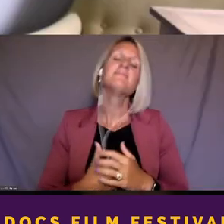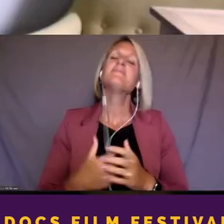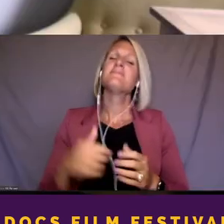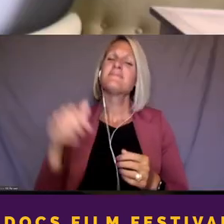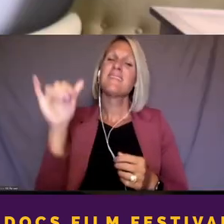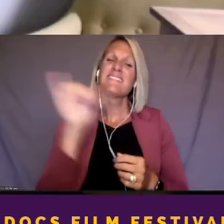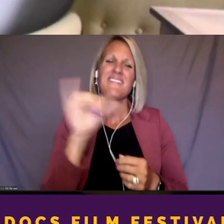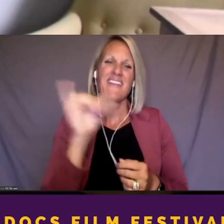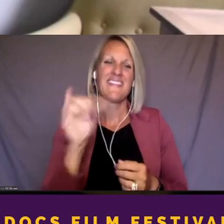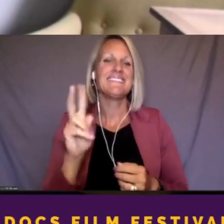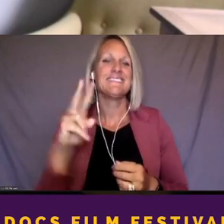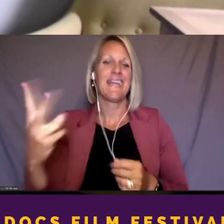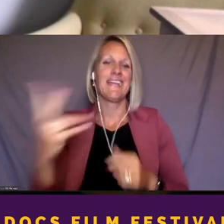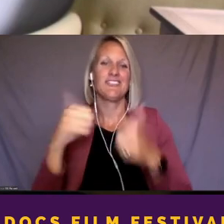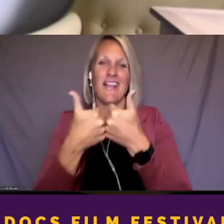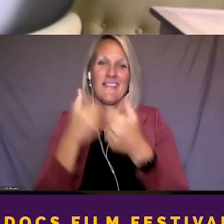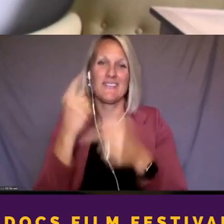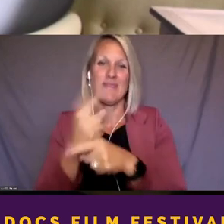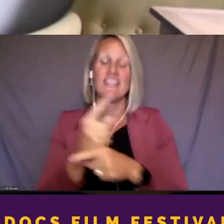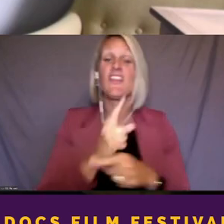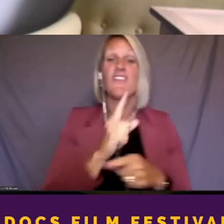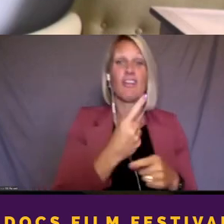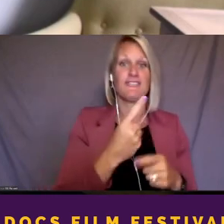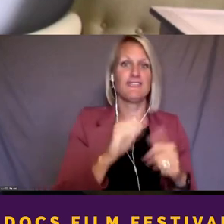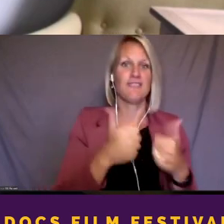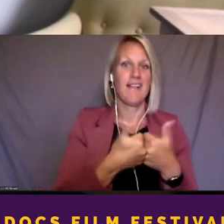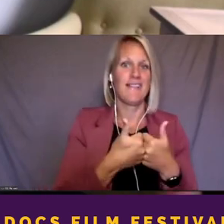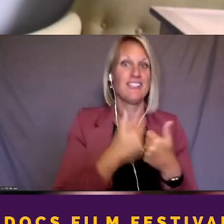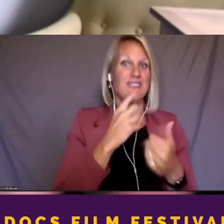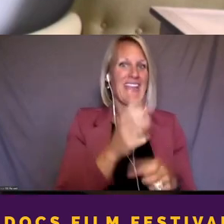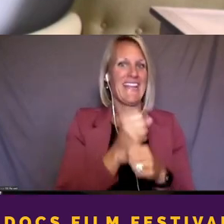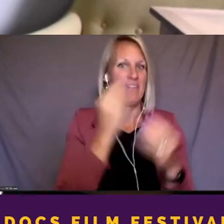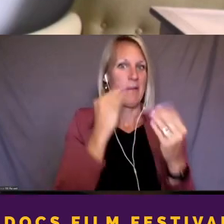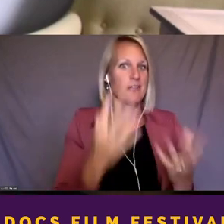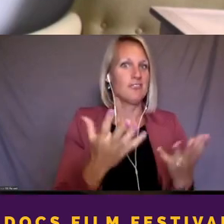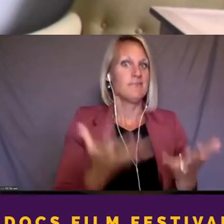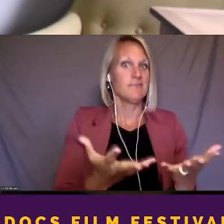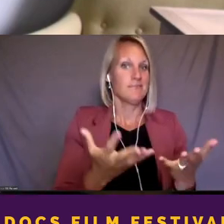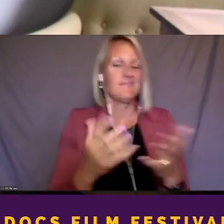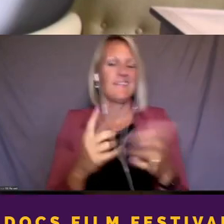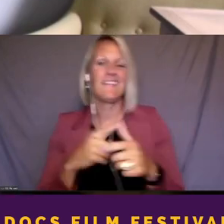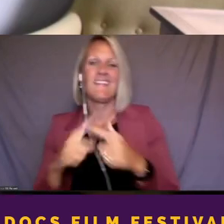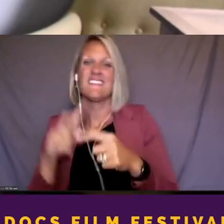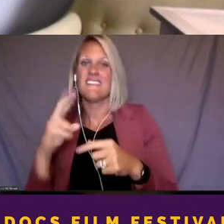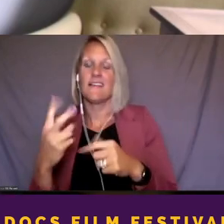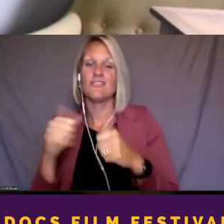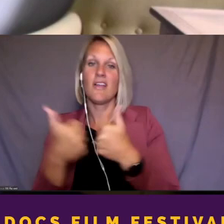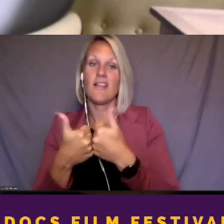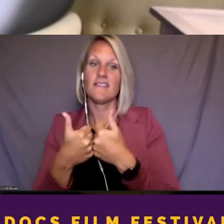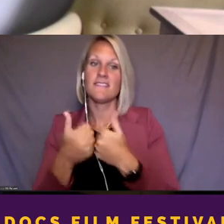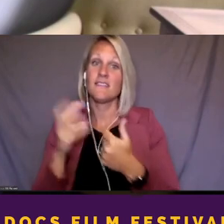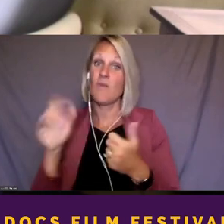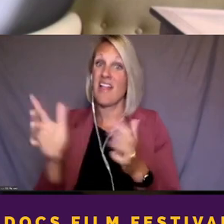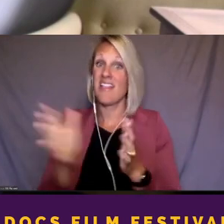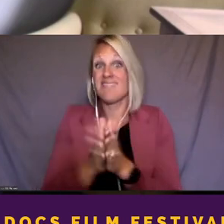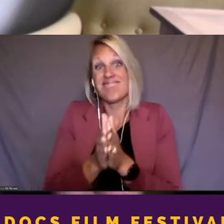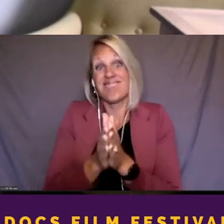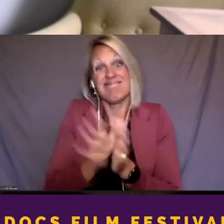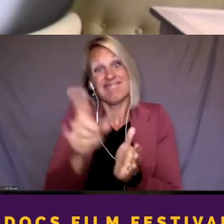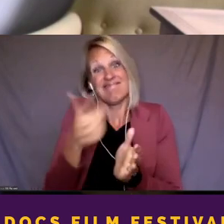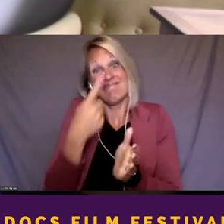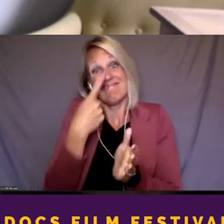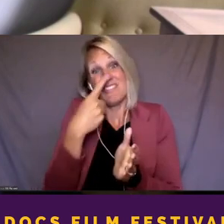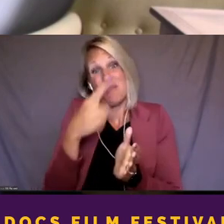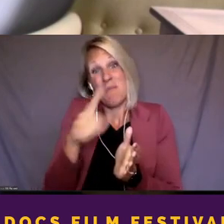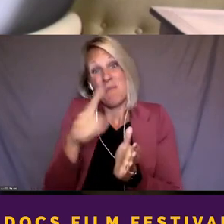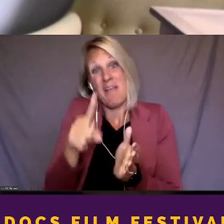challenge, right? The first is to get to the information. And then the second is to be like, well, well, do you mind telling the world